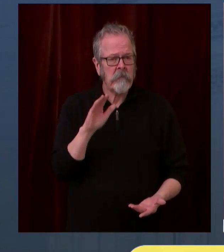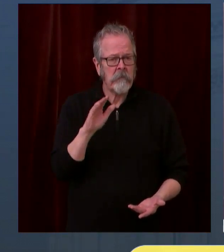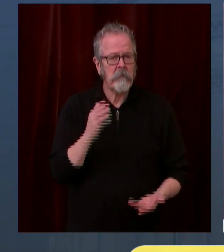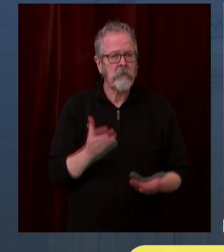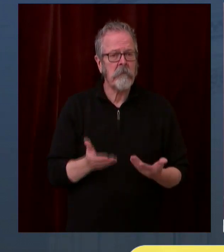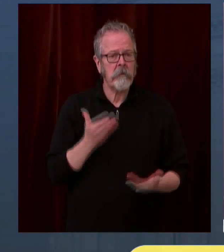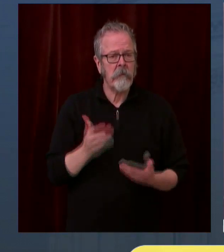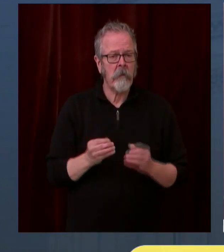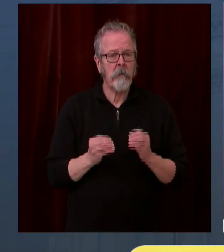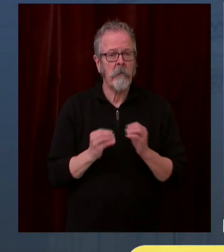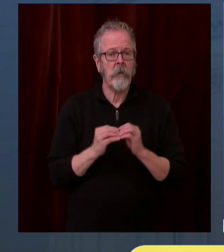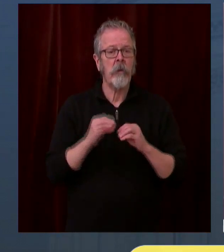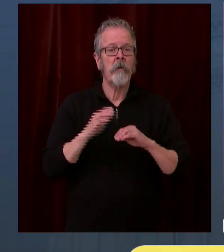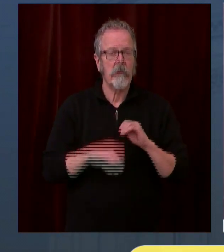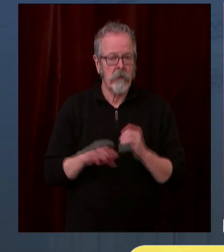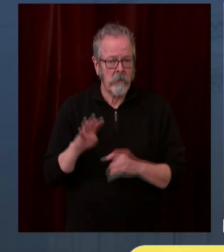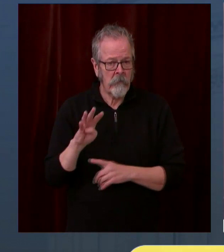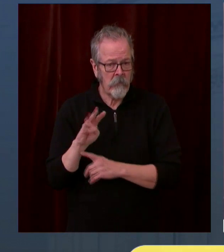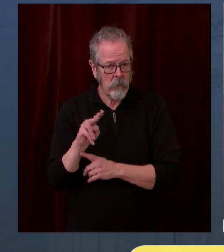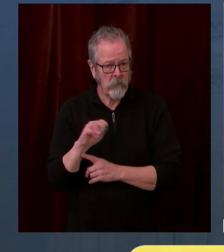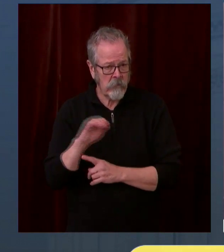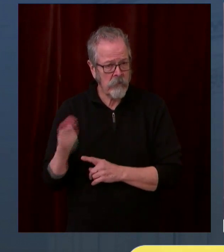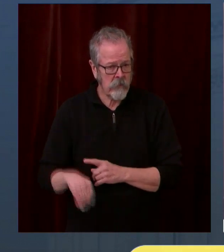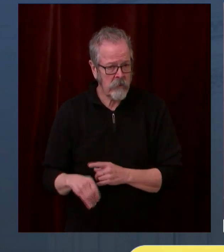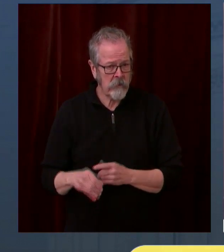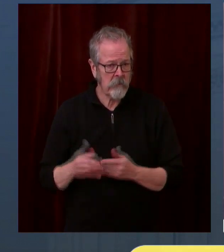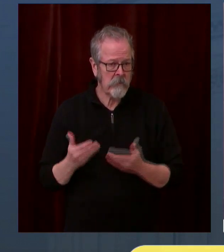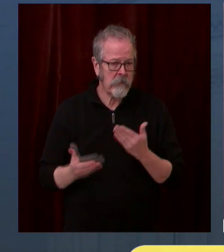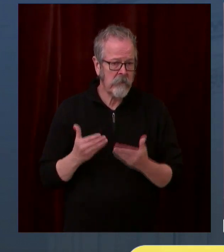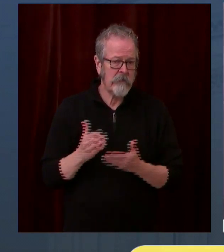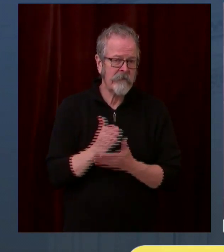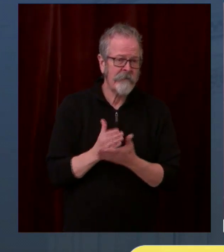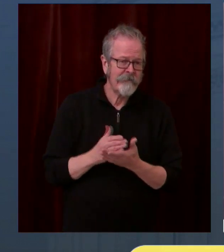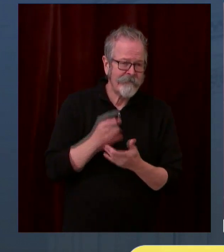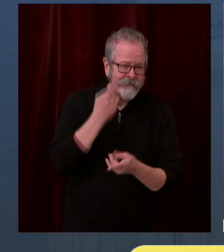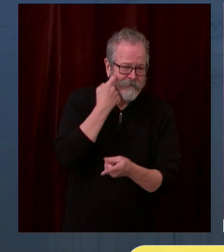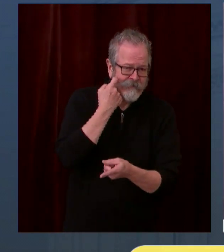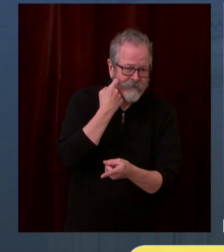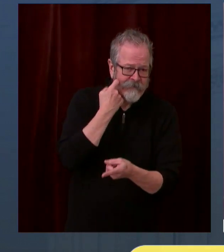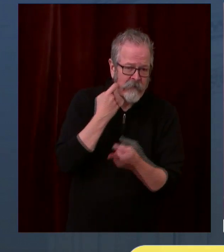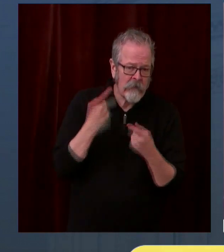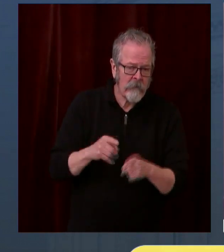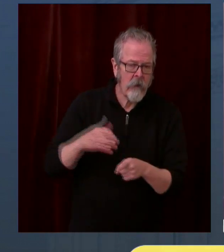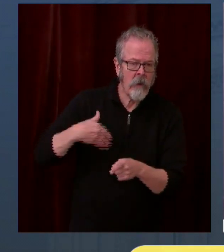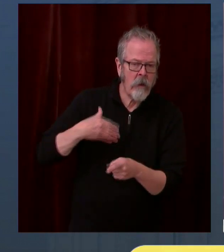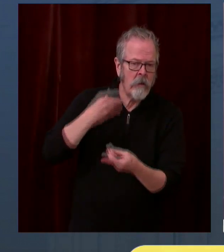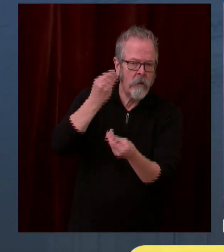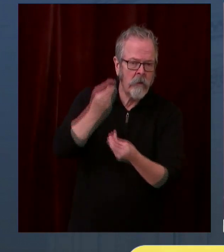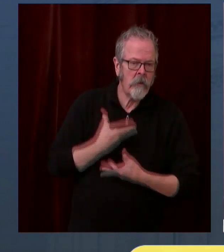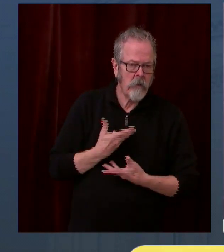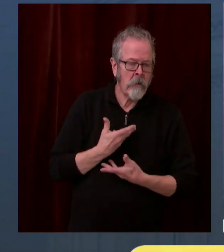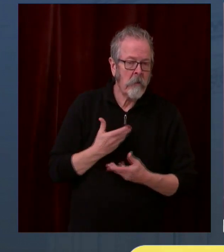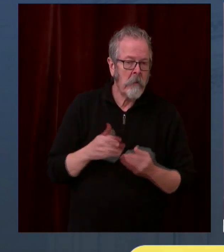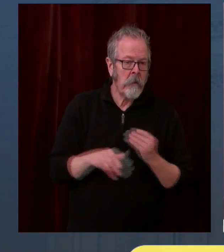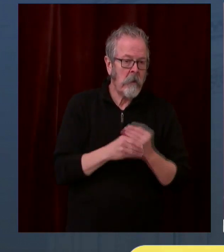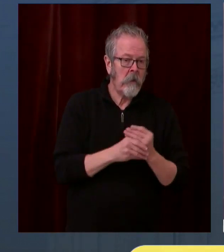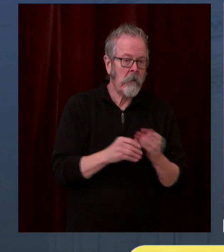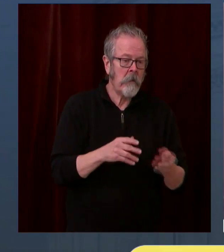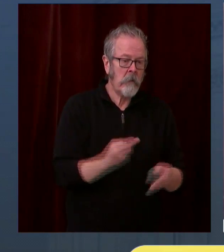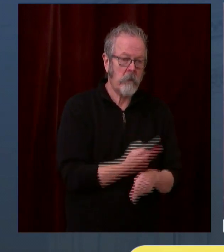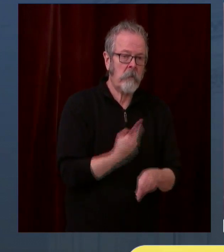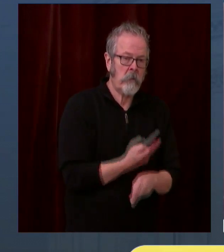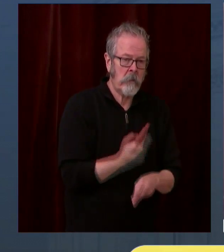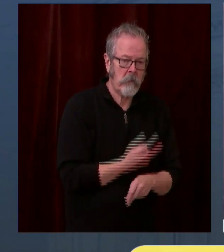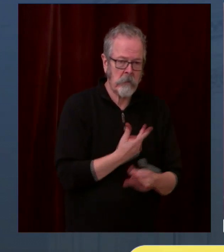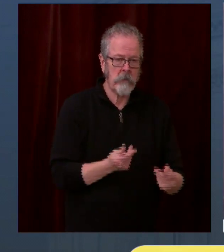our providers to the state. And that is good news. As you know, we have made progress in those percentages over the last couple of